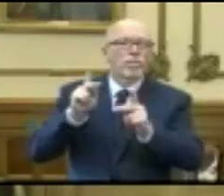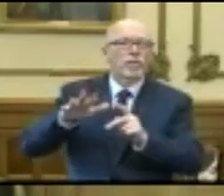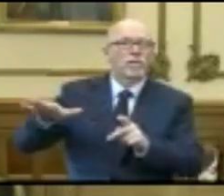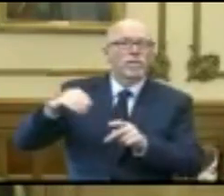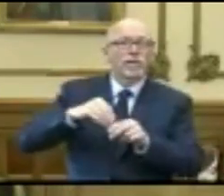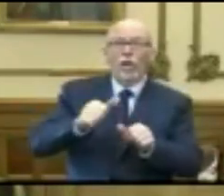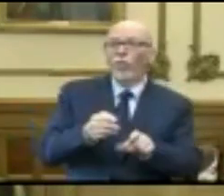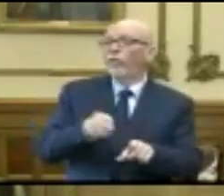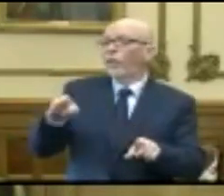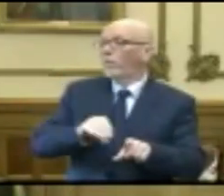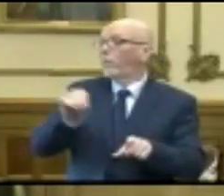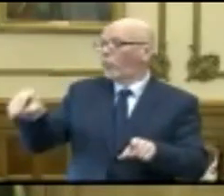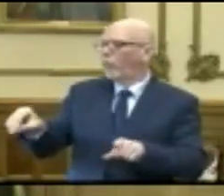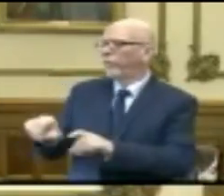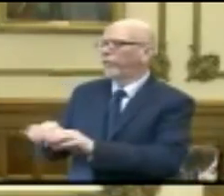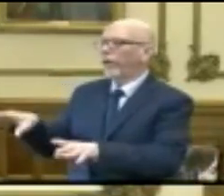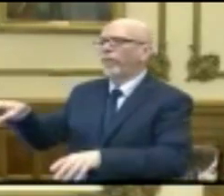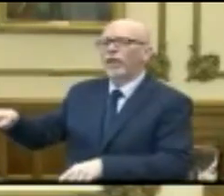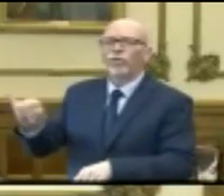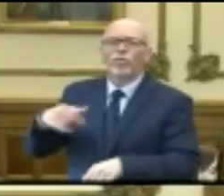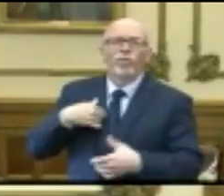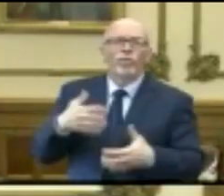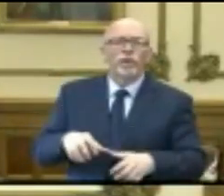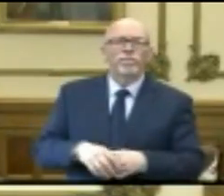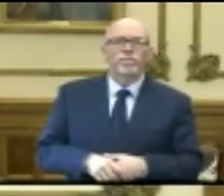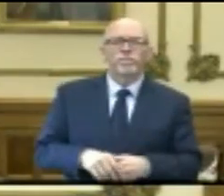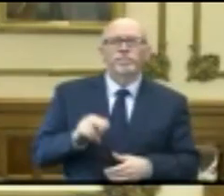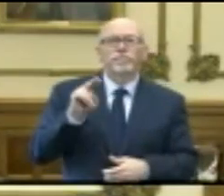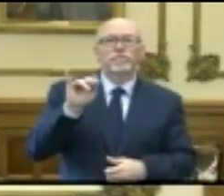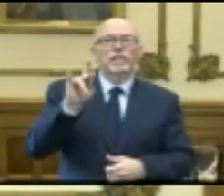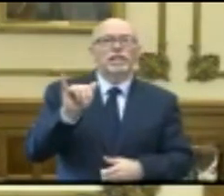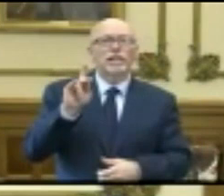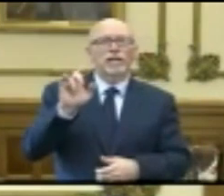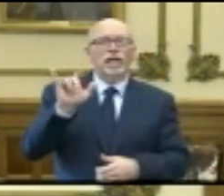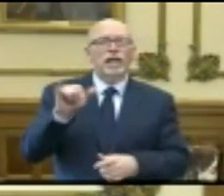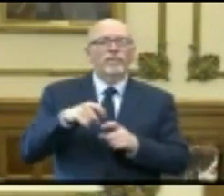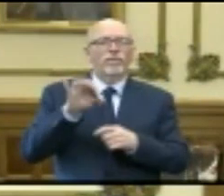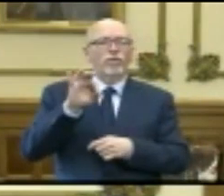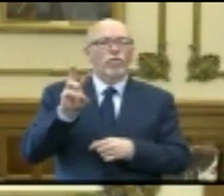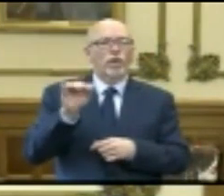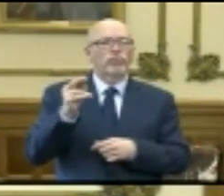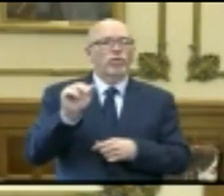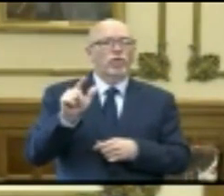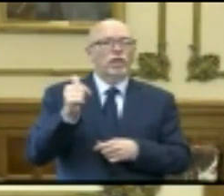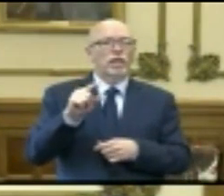the facility or another facility. Nikki Kelly, Fort Wayne Journal-Gazette.